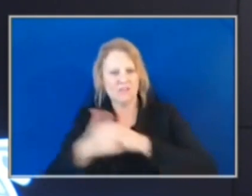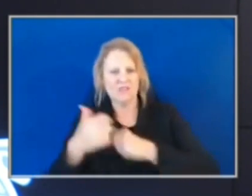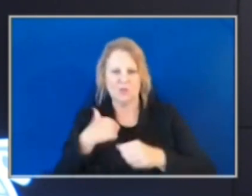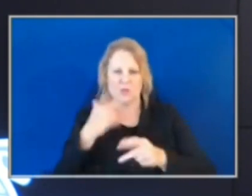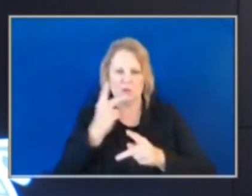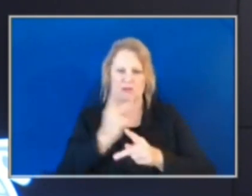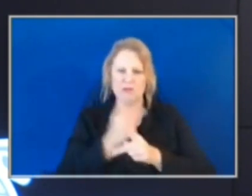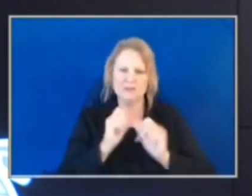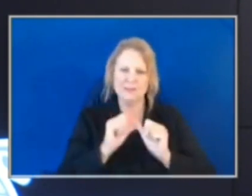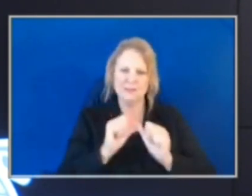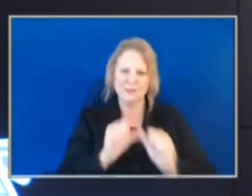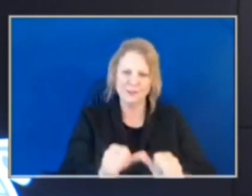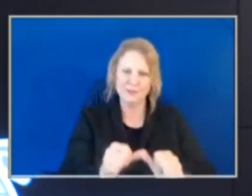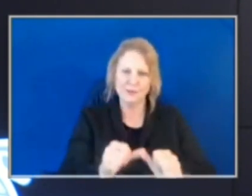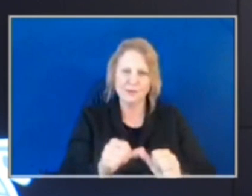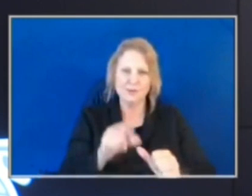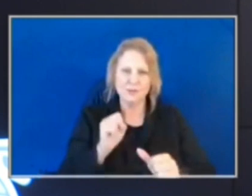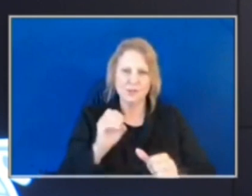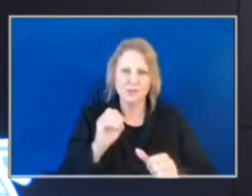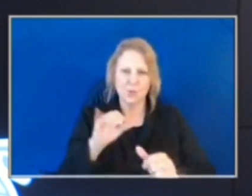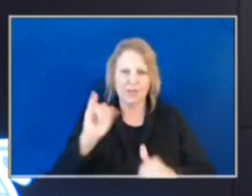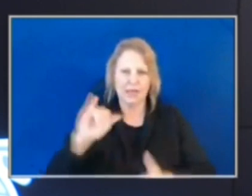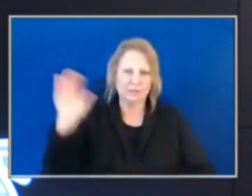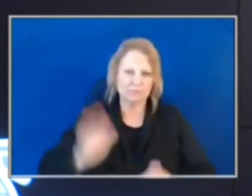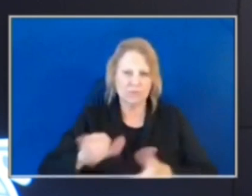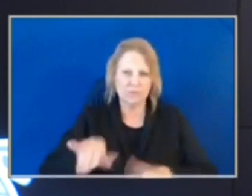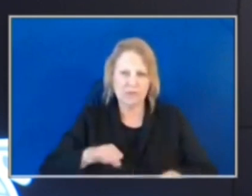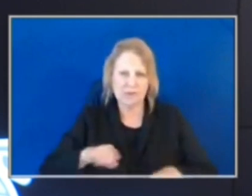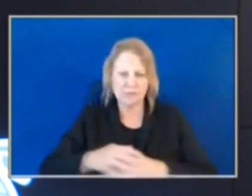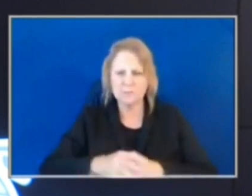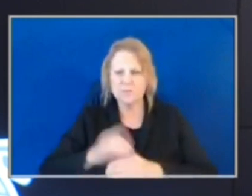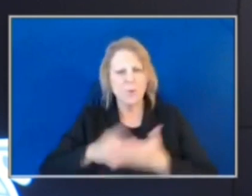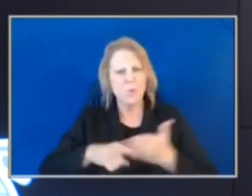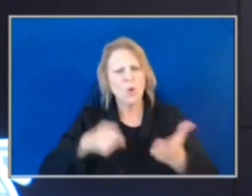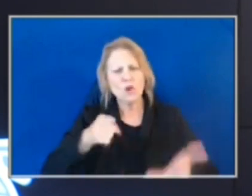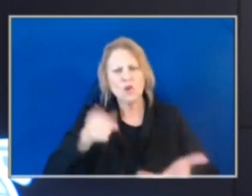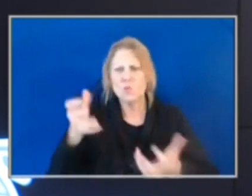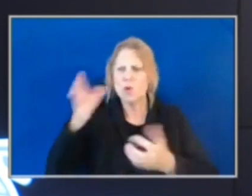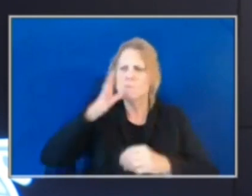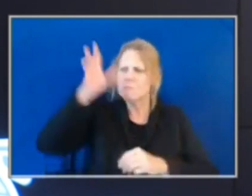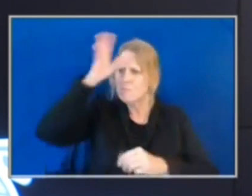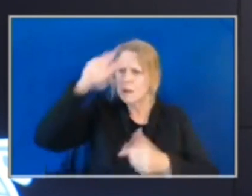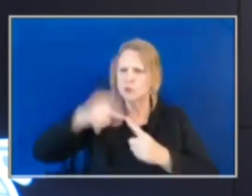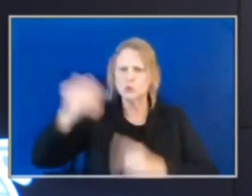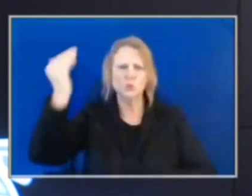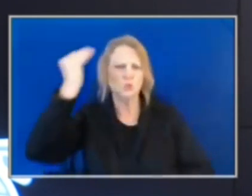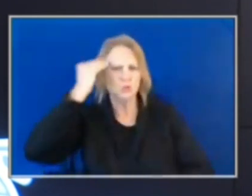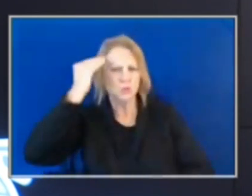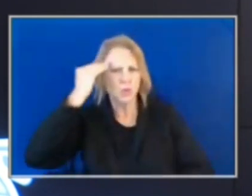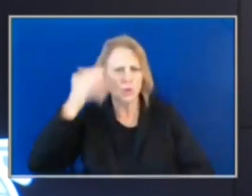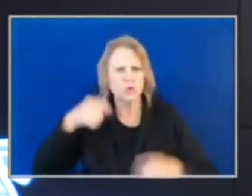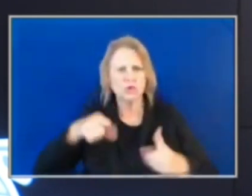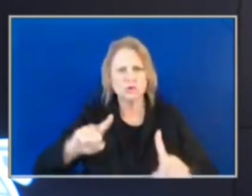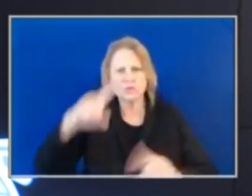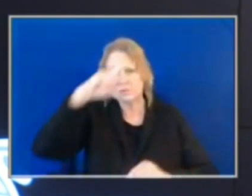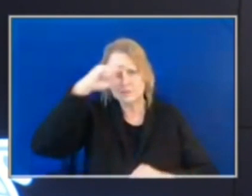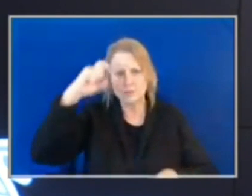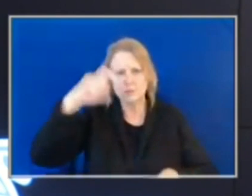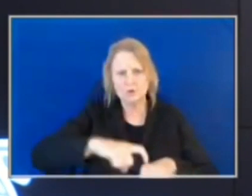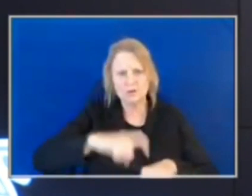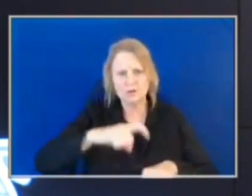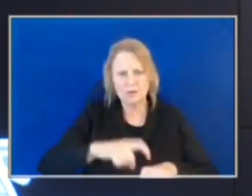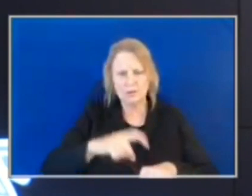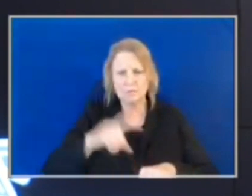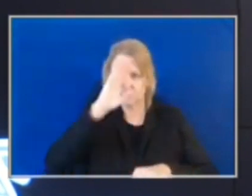we can stem the behavior. It alludes to my next question. What do you want parents to know, especially during these summertime months, knowing that you have used